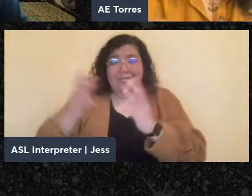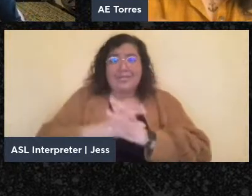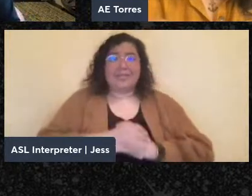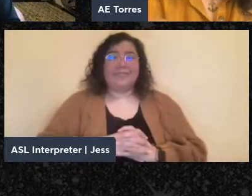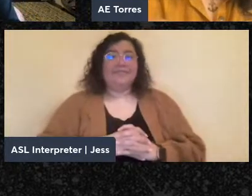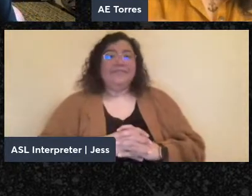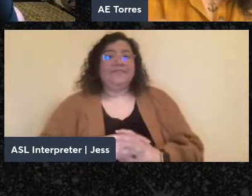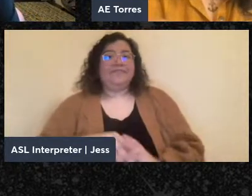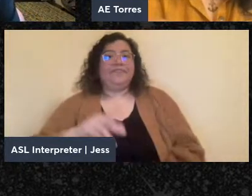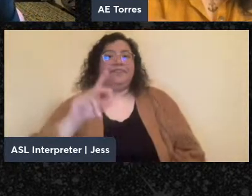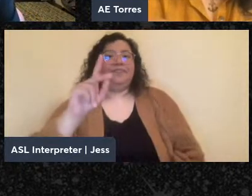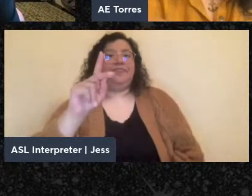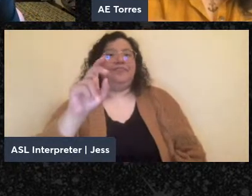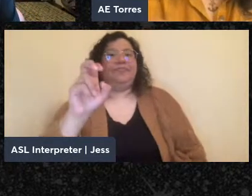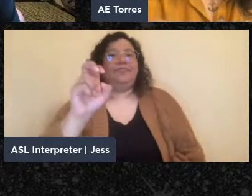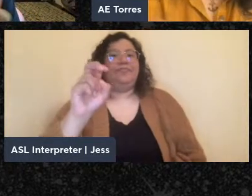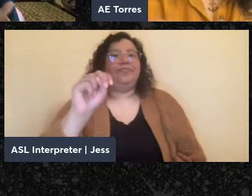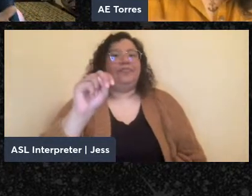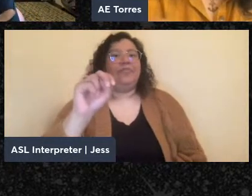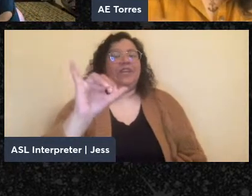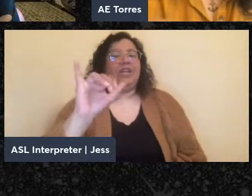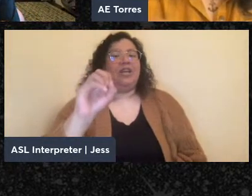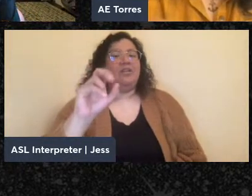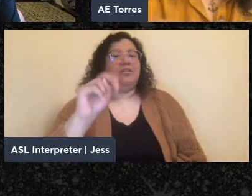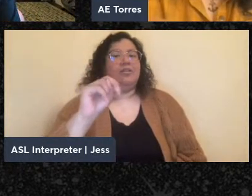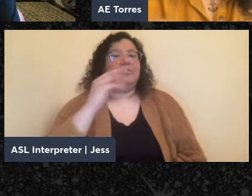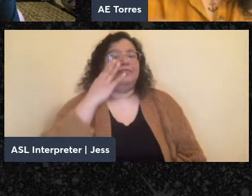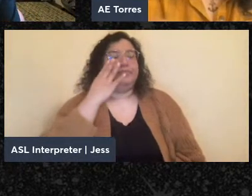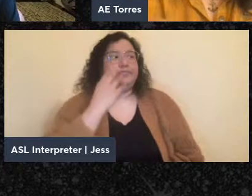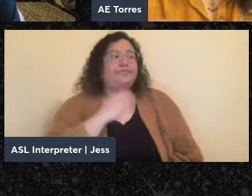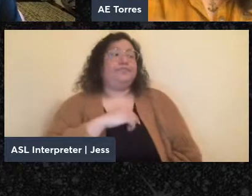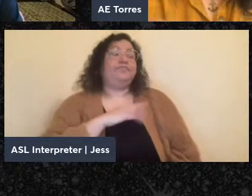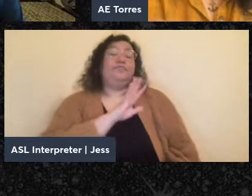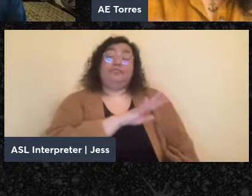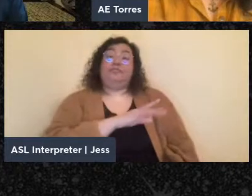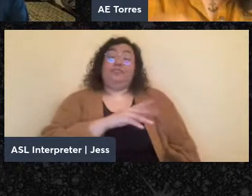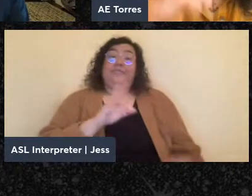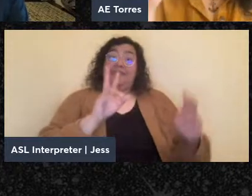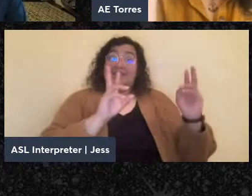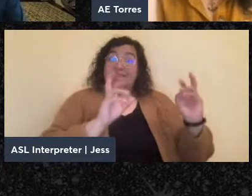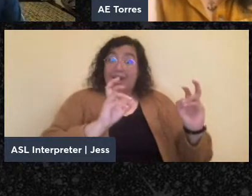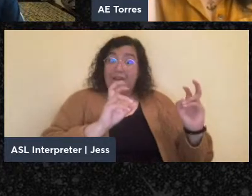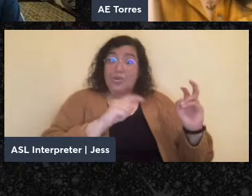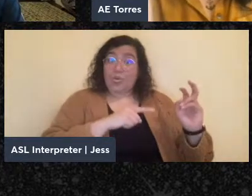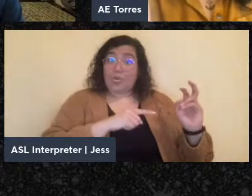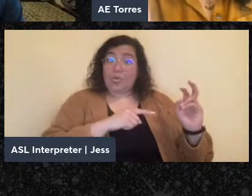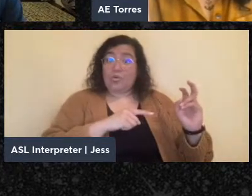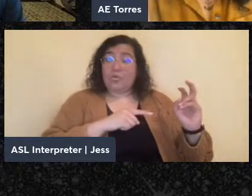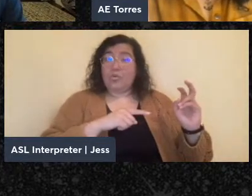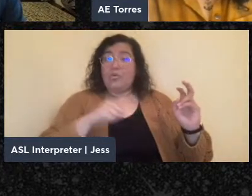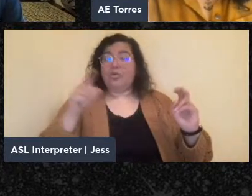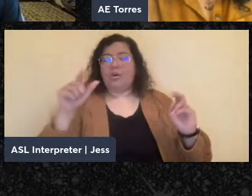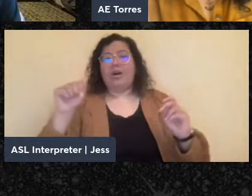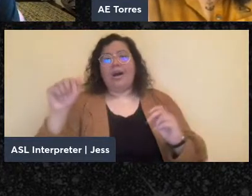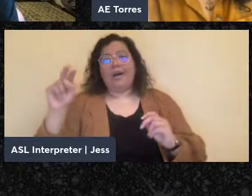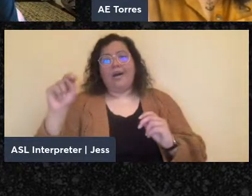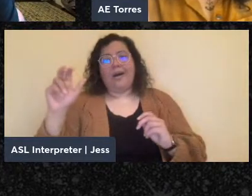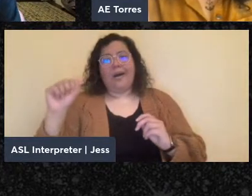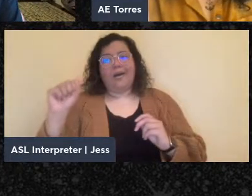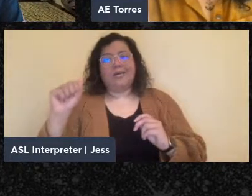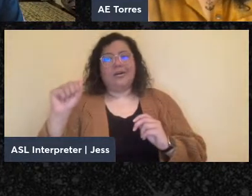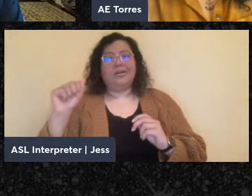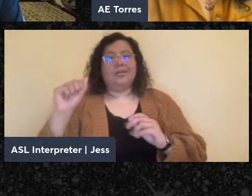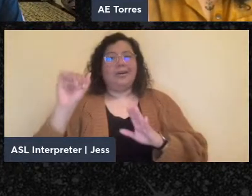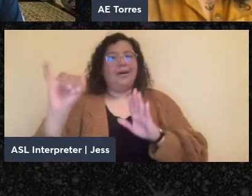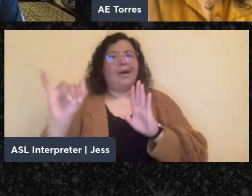Yeah. So, Ana really deserves credit for identifying that particular